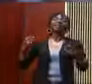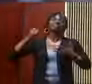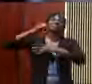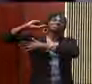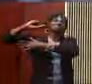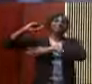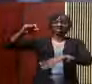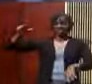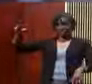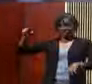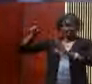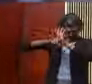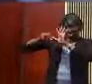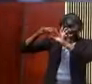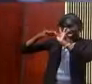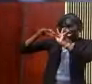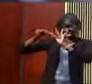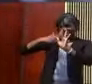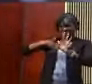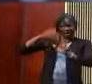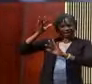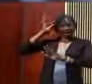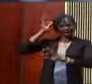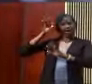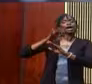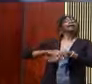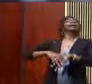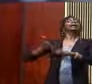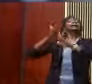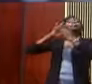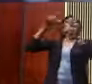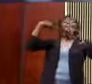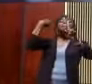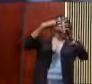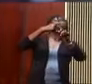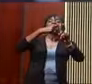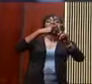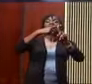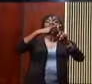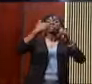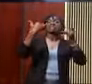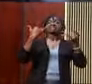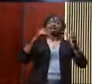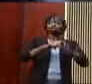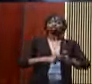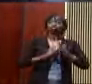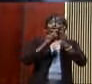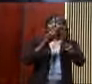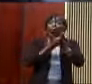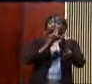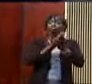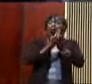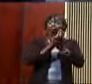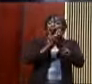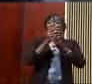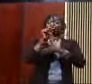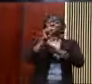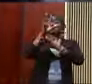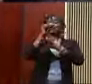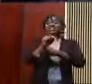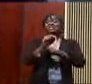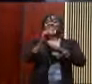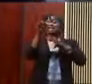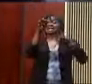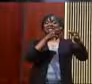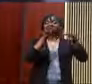transformed it into something positive and began a series on Channel 8 about hair and about